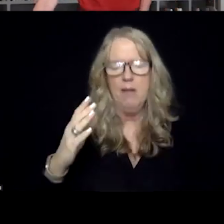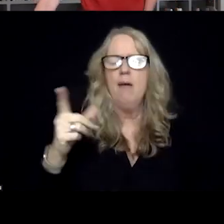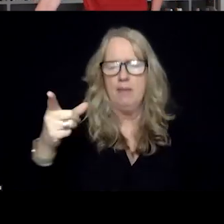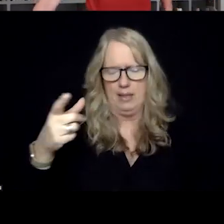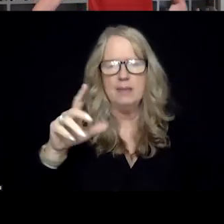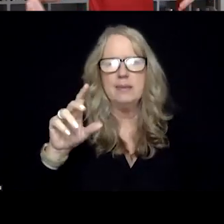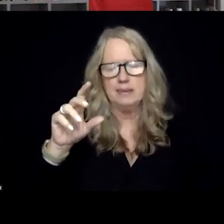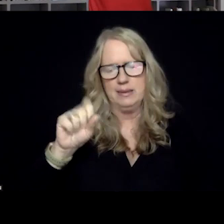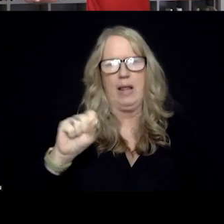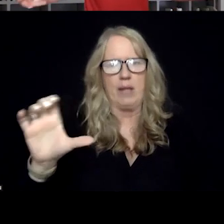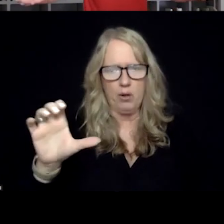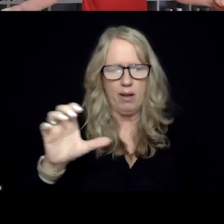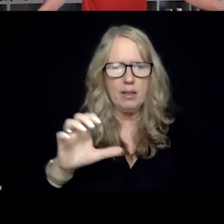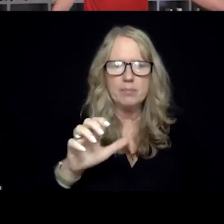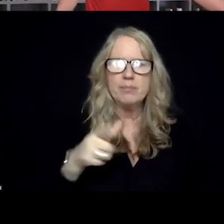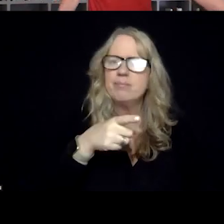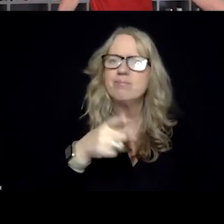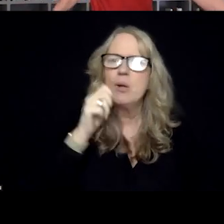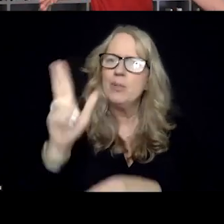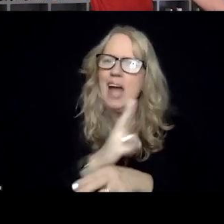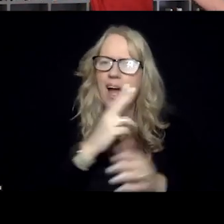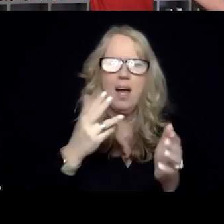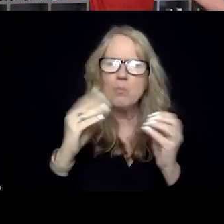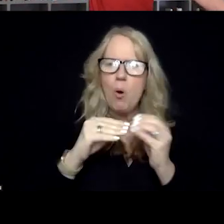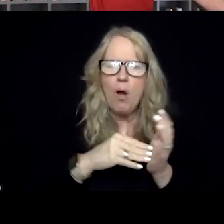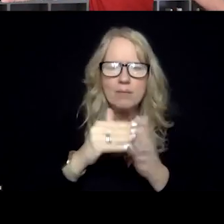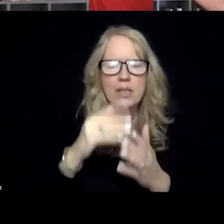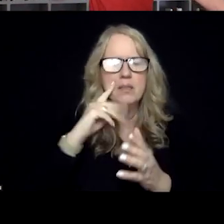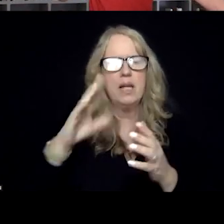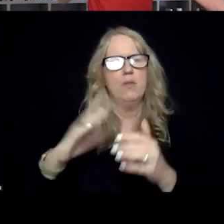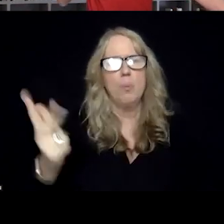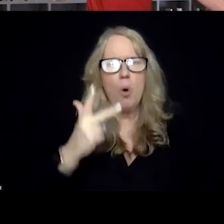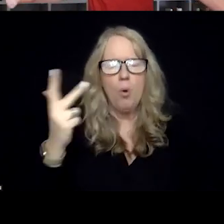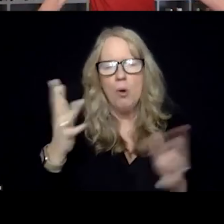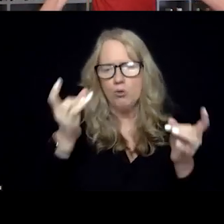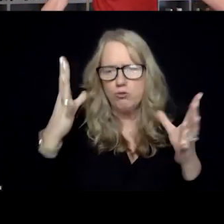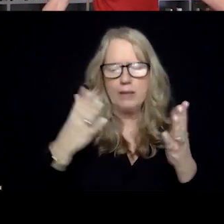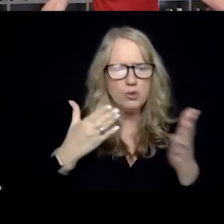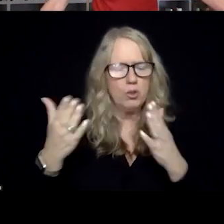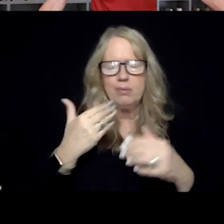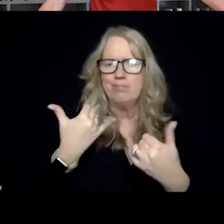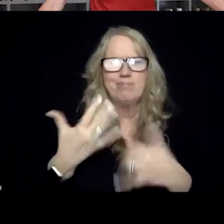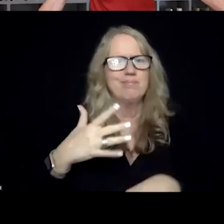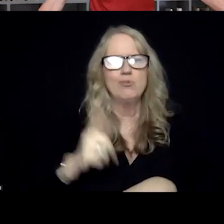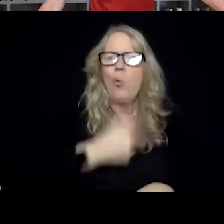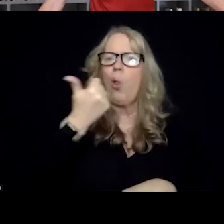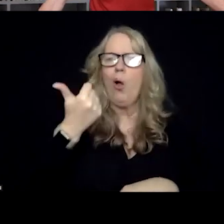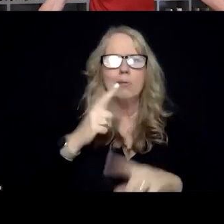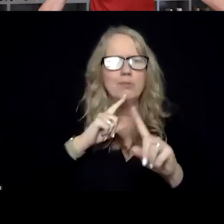Carolina. And why weren't they being used more? Mobile crisis services took too long to respond.